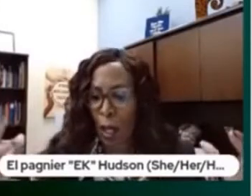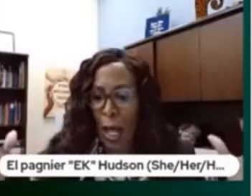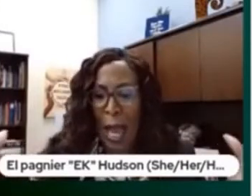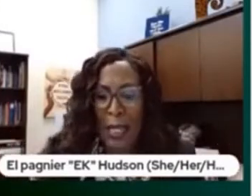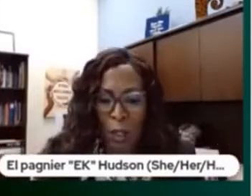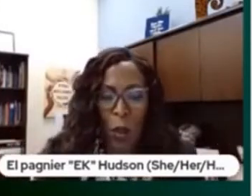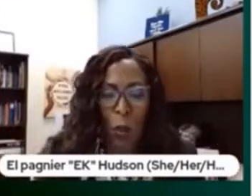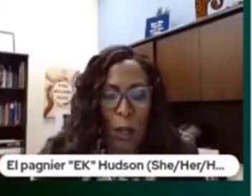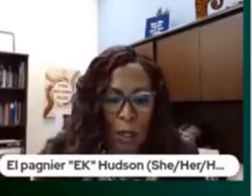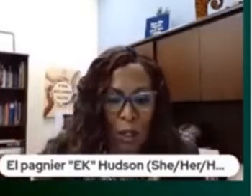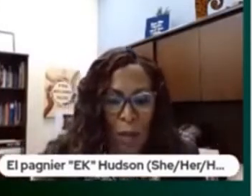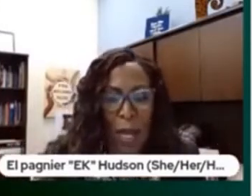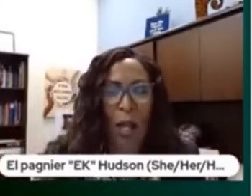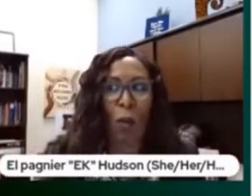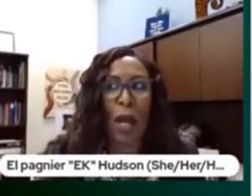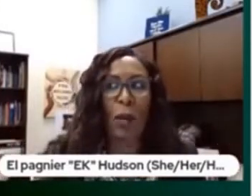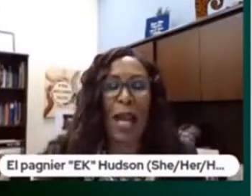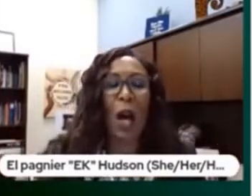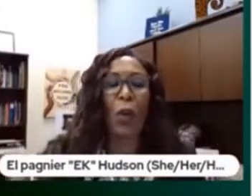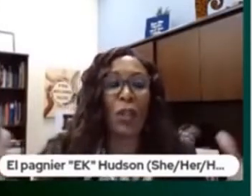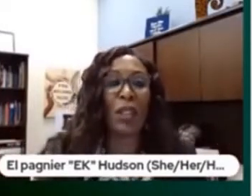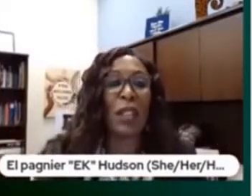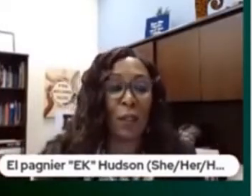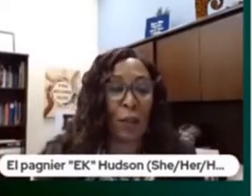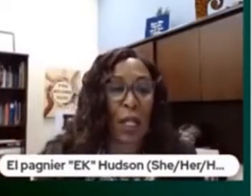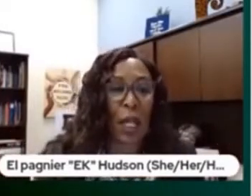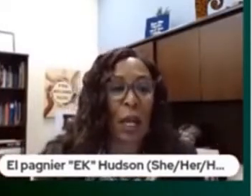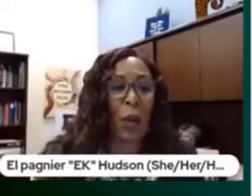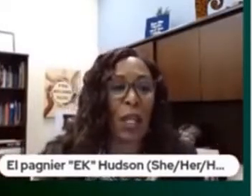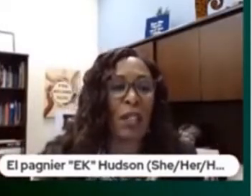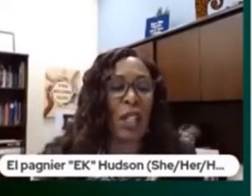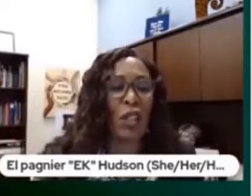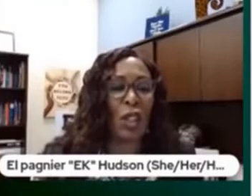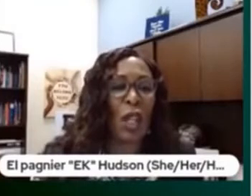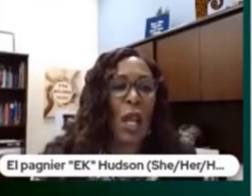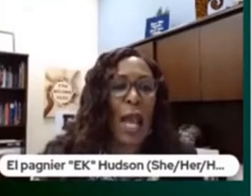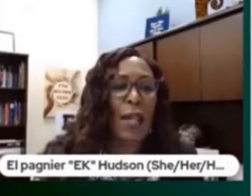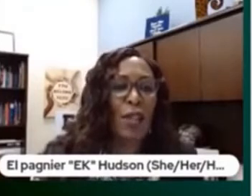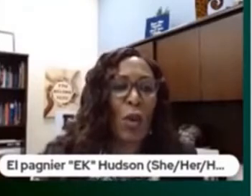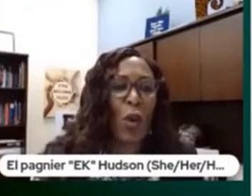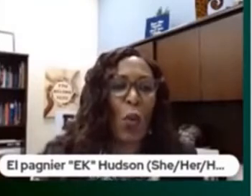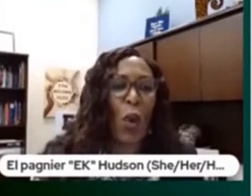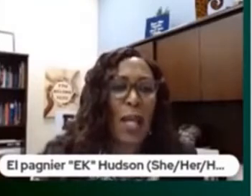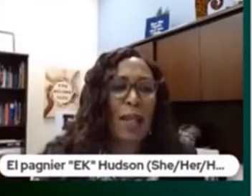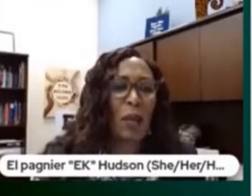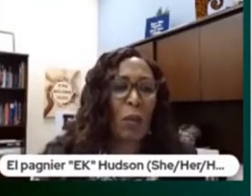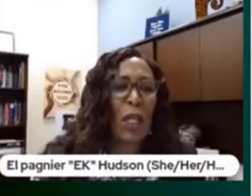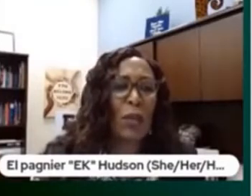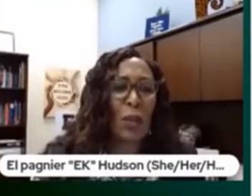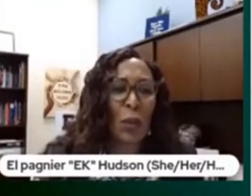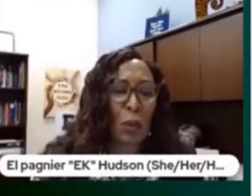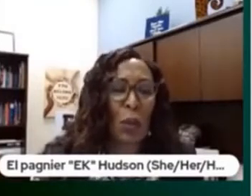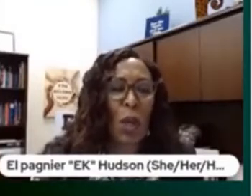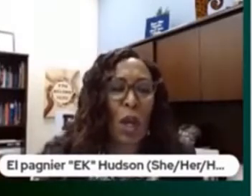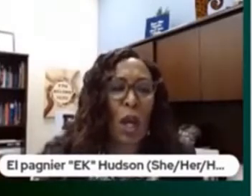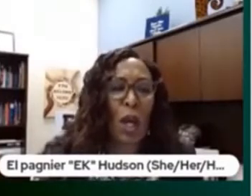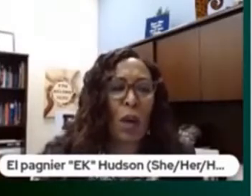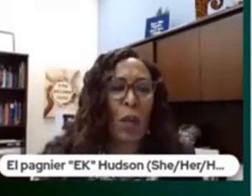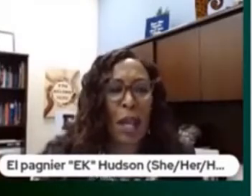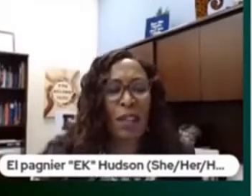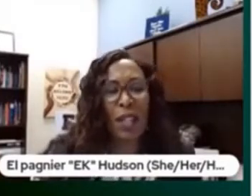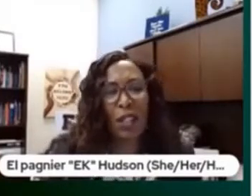a heightened awareness right around how we're delivering this in our organizations and so what can we do